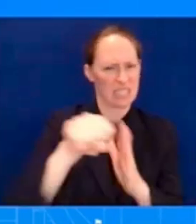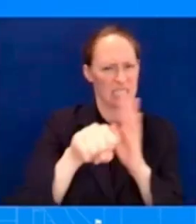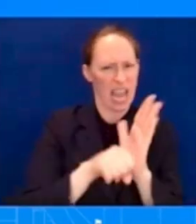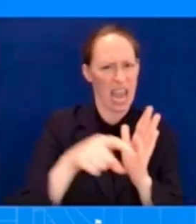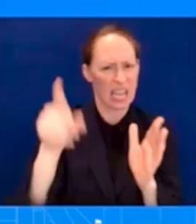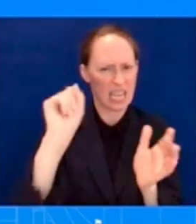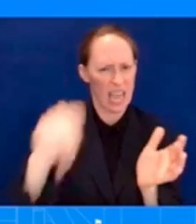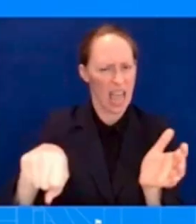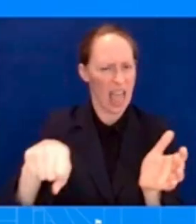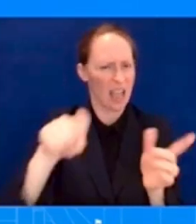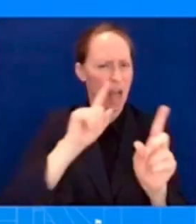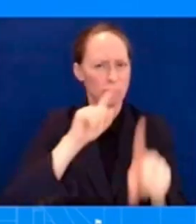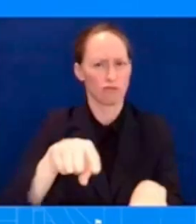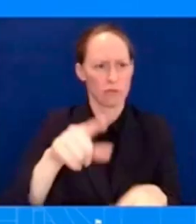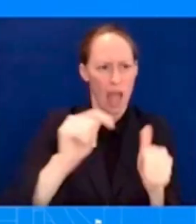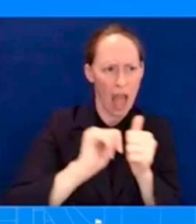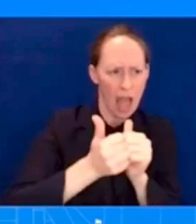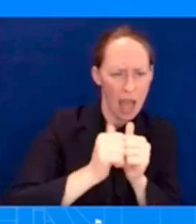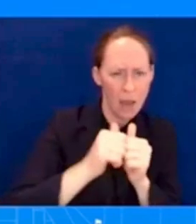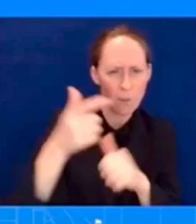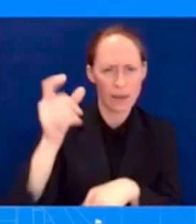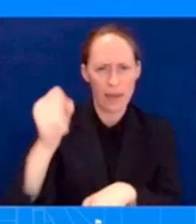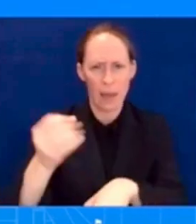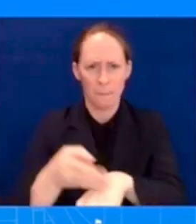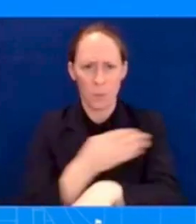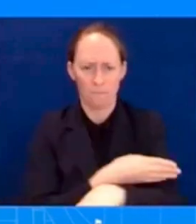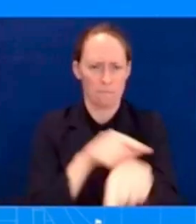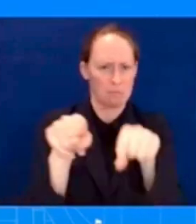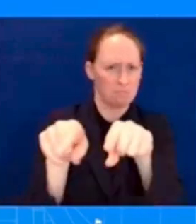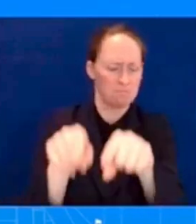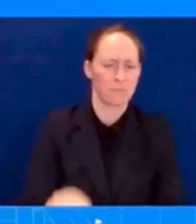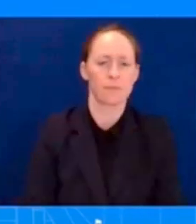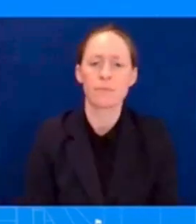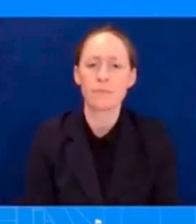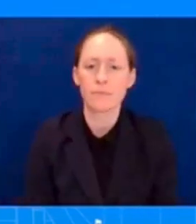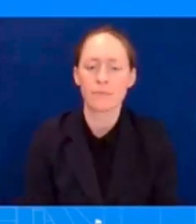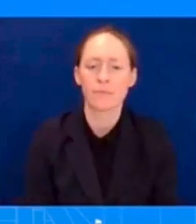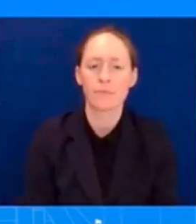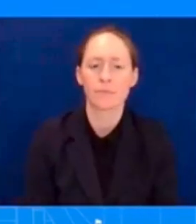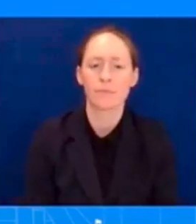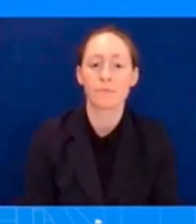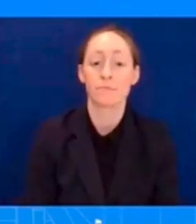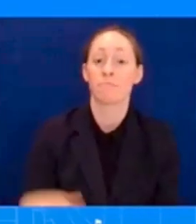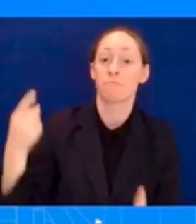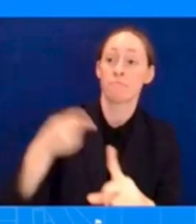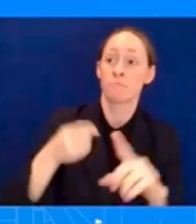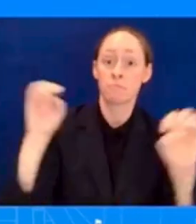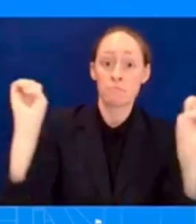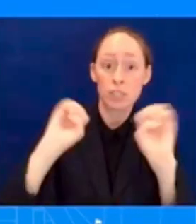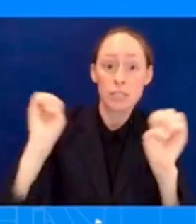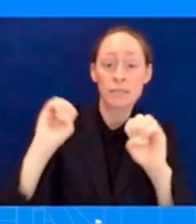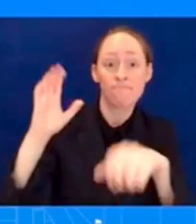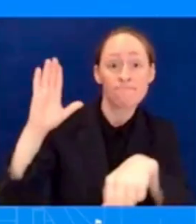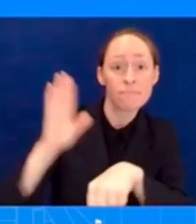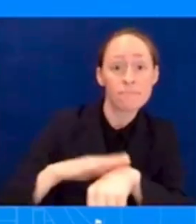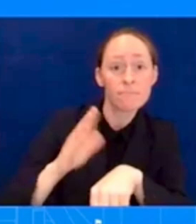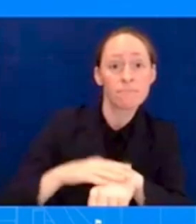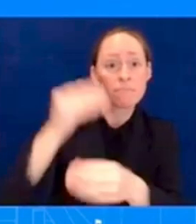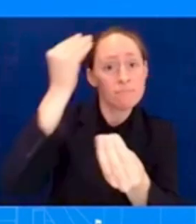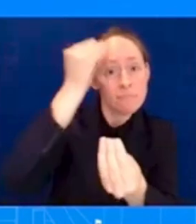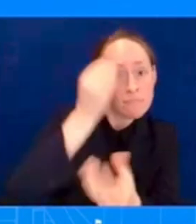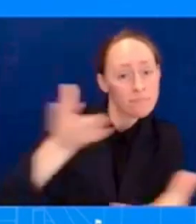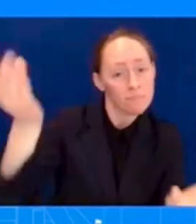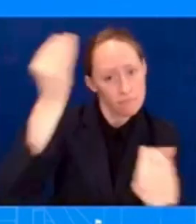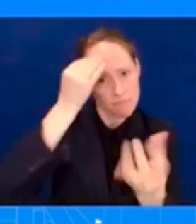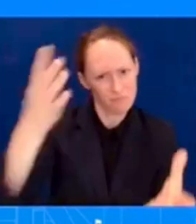emergency management and first responder community, we always want to look at the lessons learned so we can improve. As far as the vegetation piece, there are